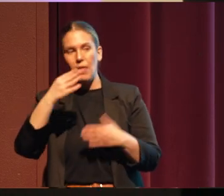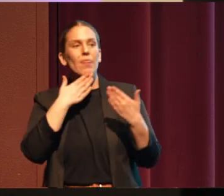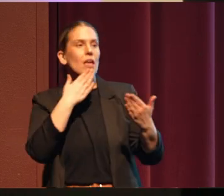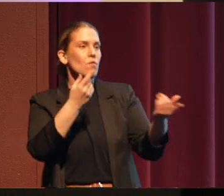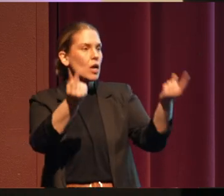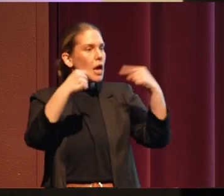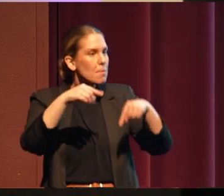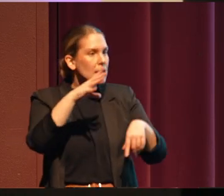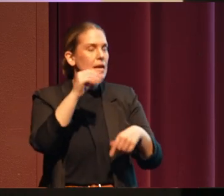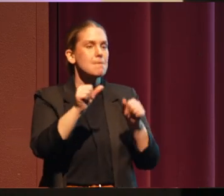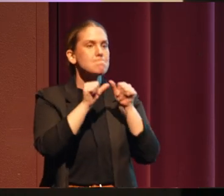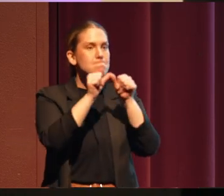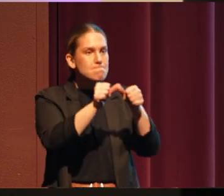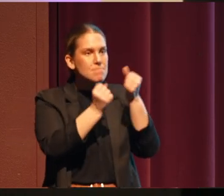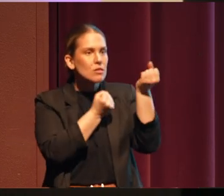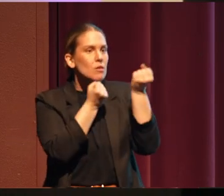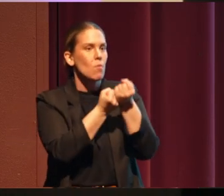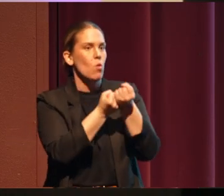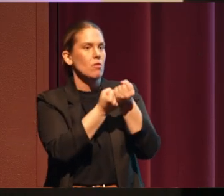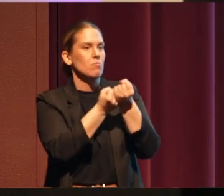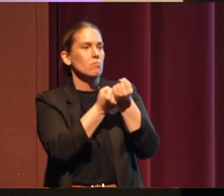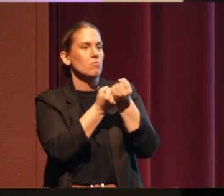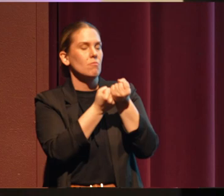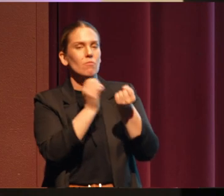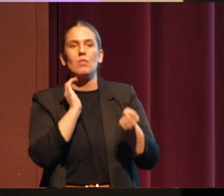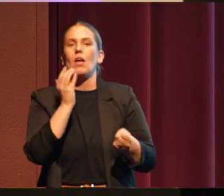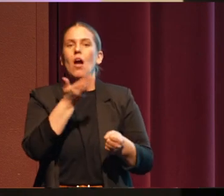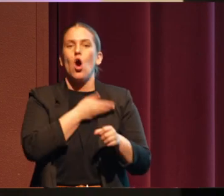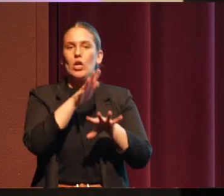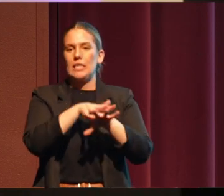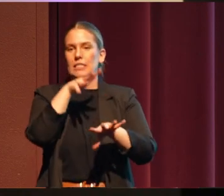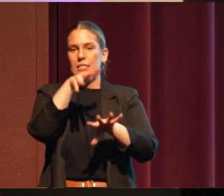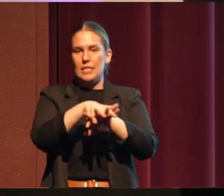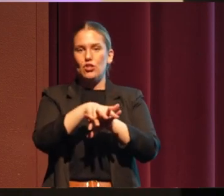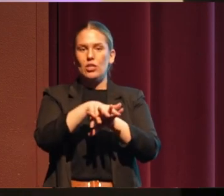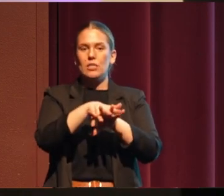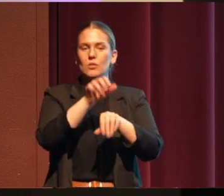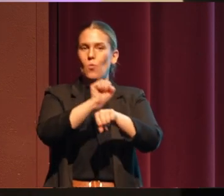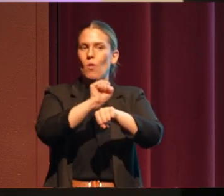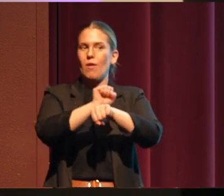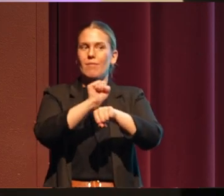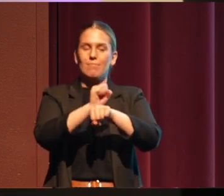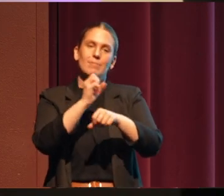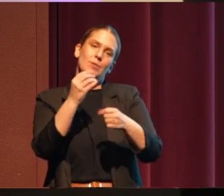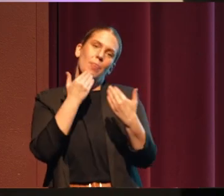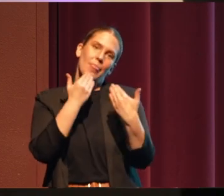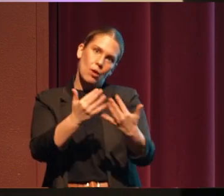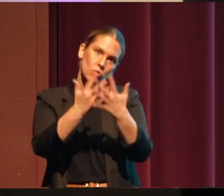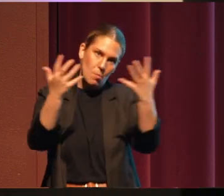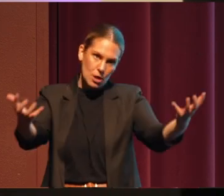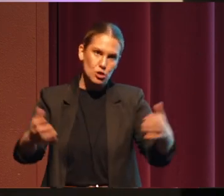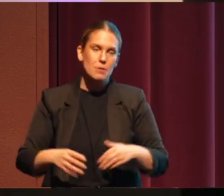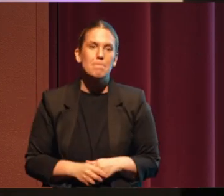have continued to support indigenous initiatives. So, thank you so much.